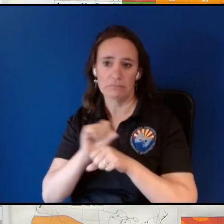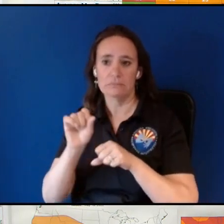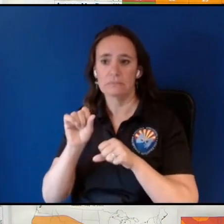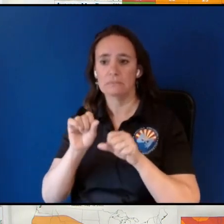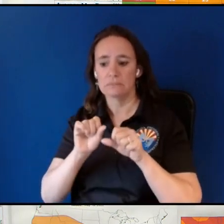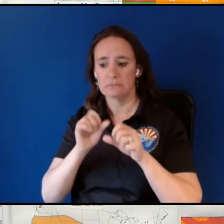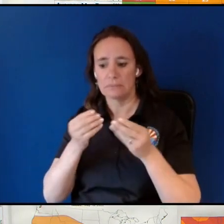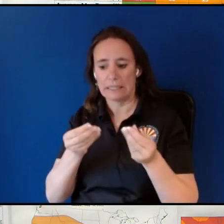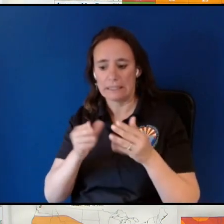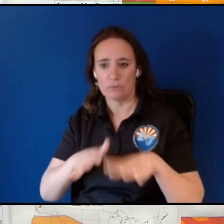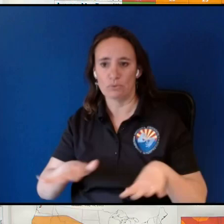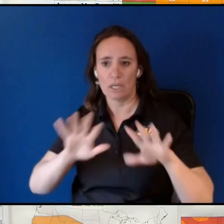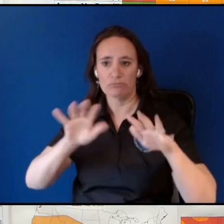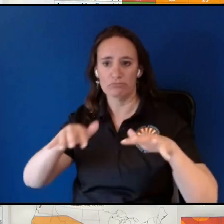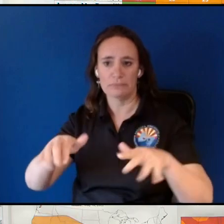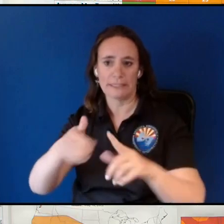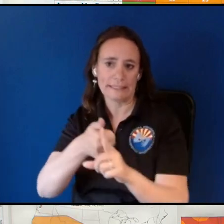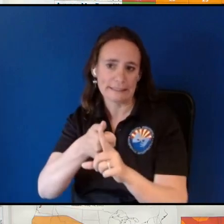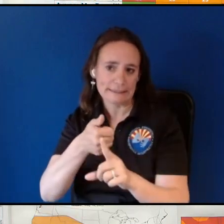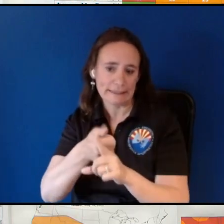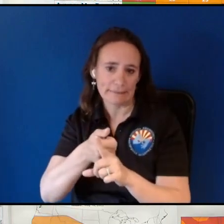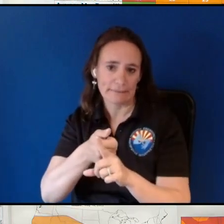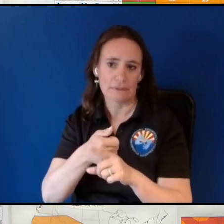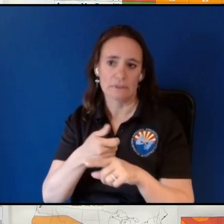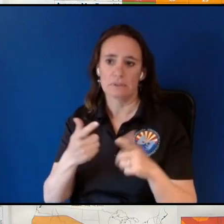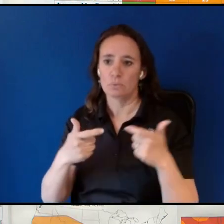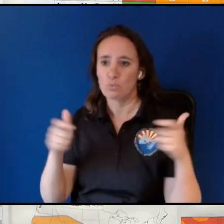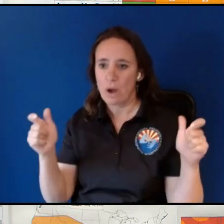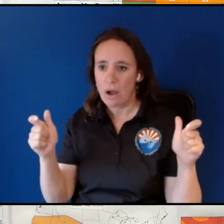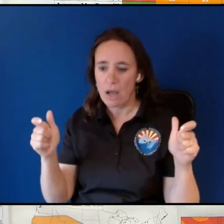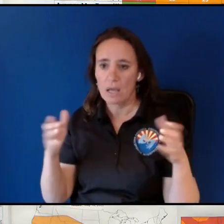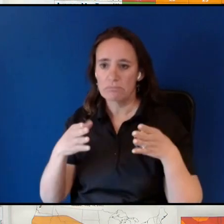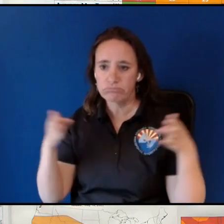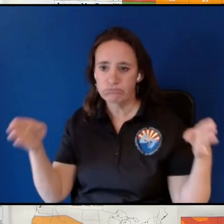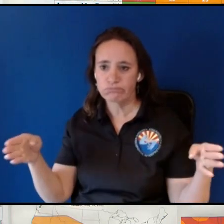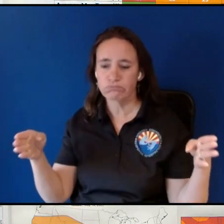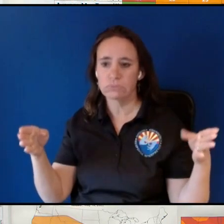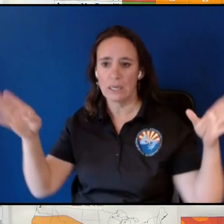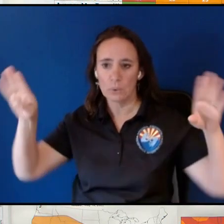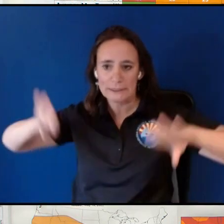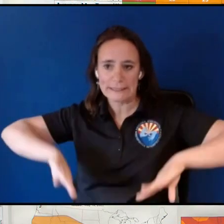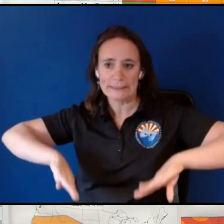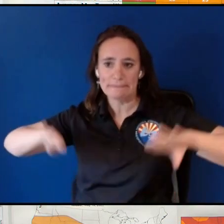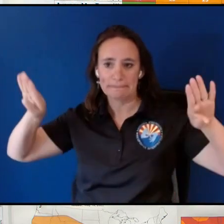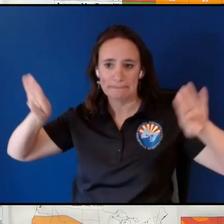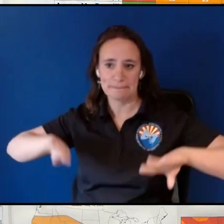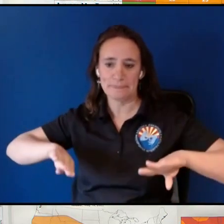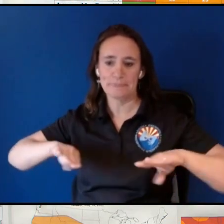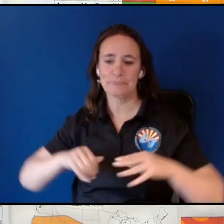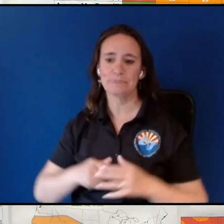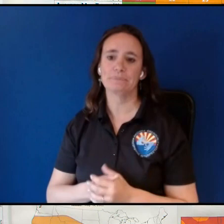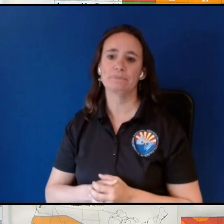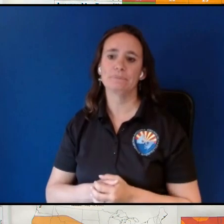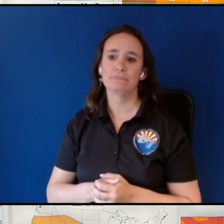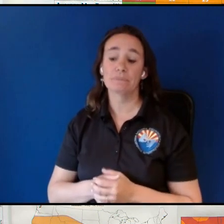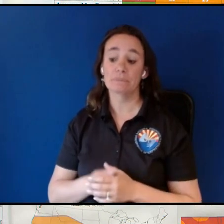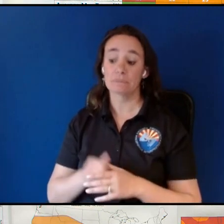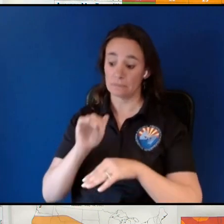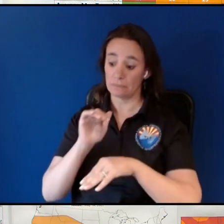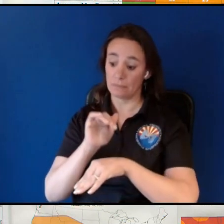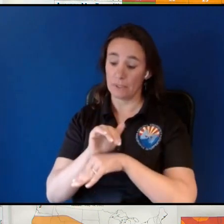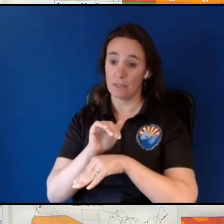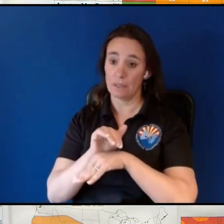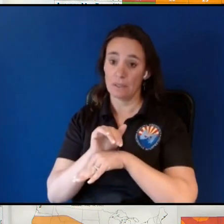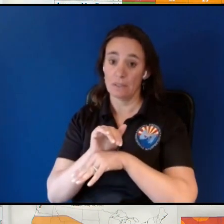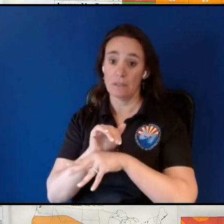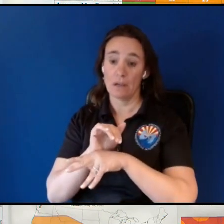and topography how wide the valley is how steep the sides of the valleys are at night you essentially get the reverse